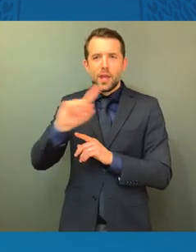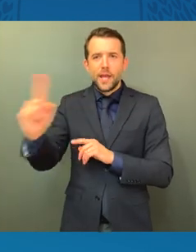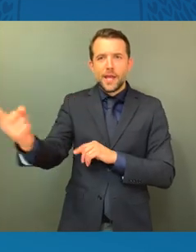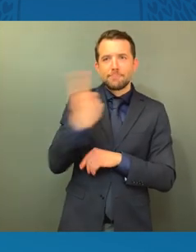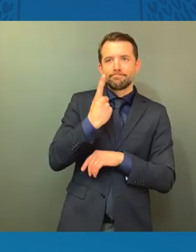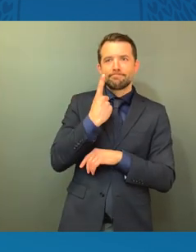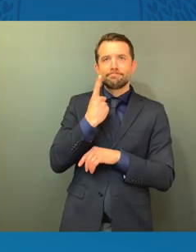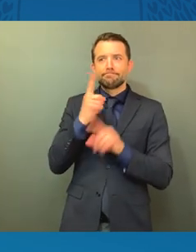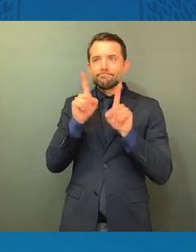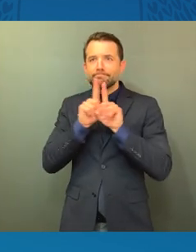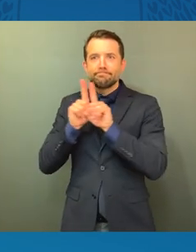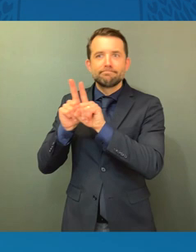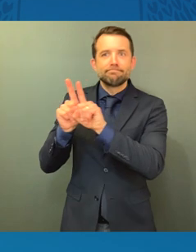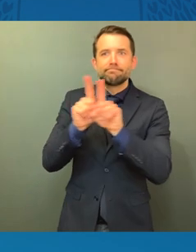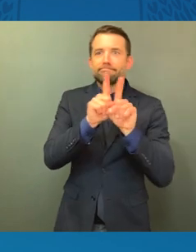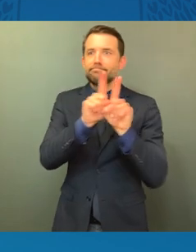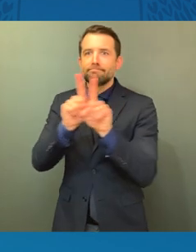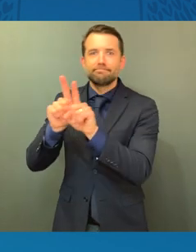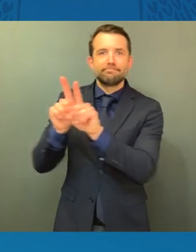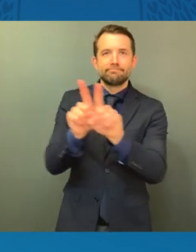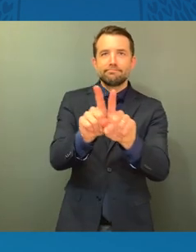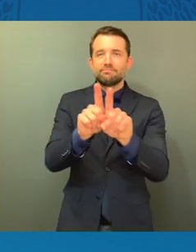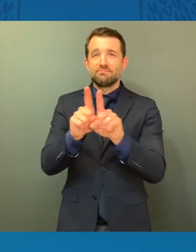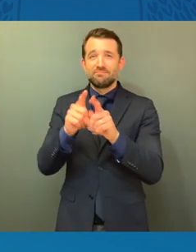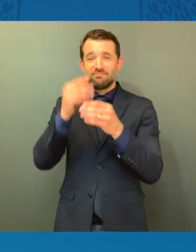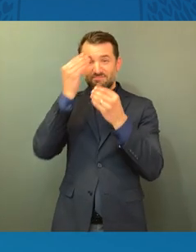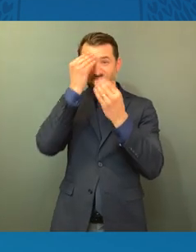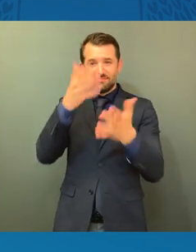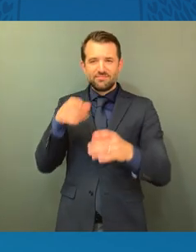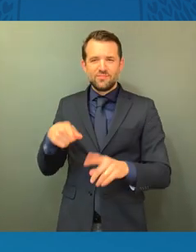And she was something. She was absolutely something.